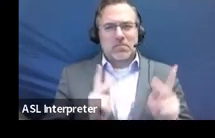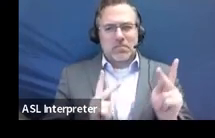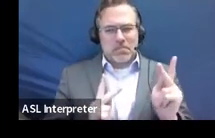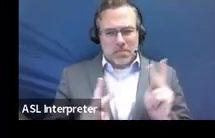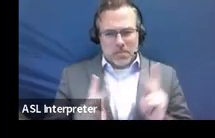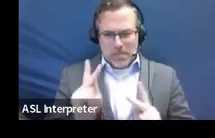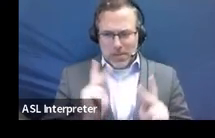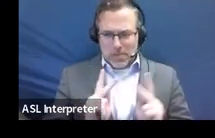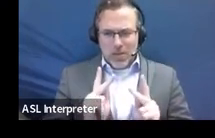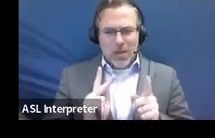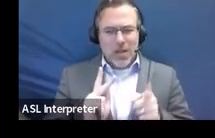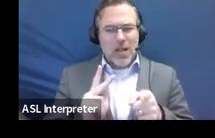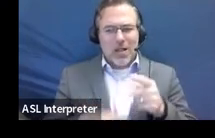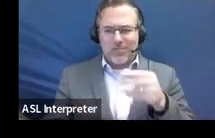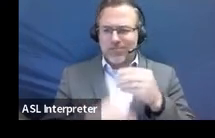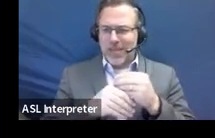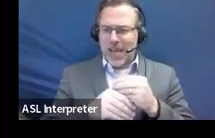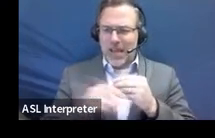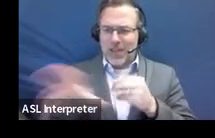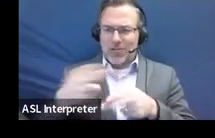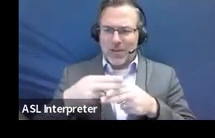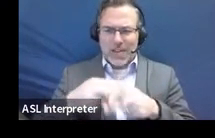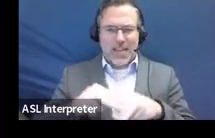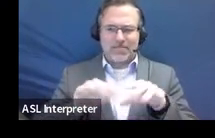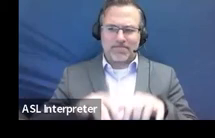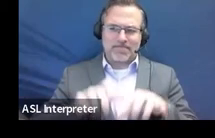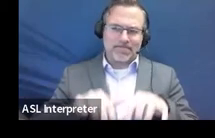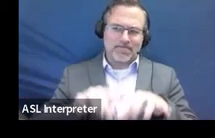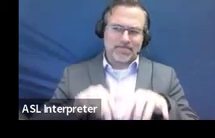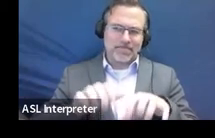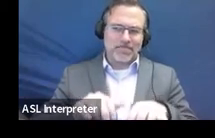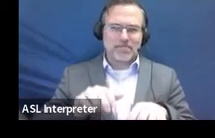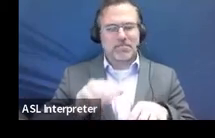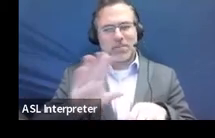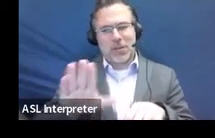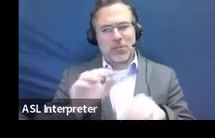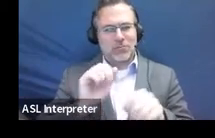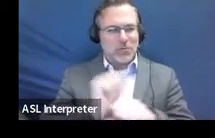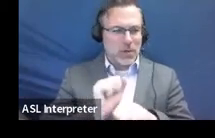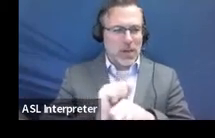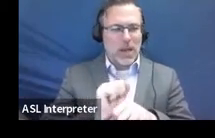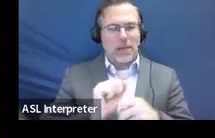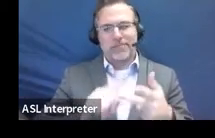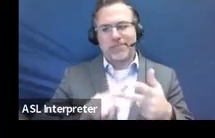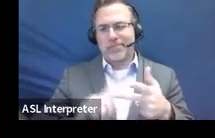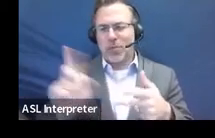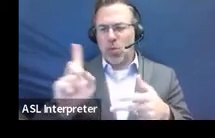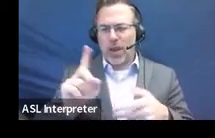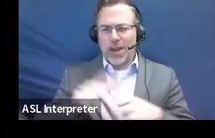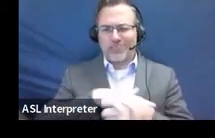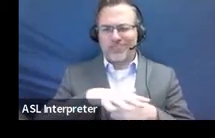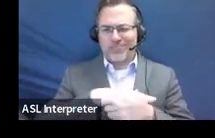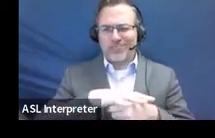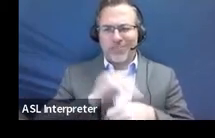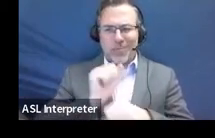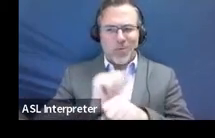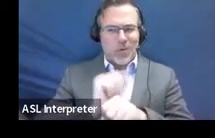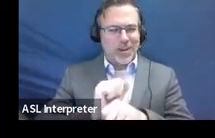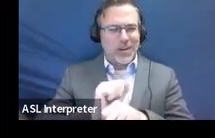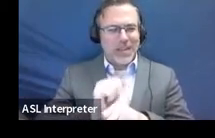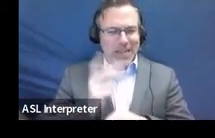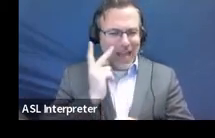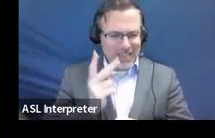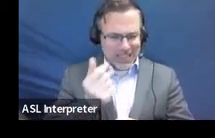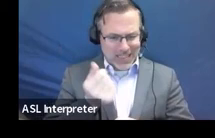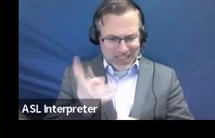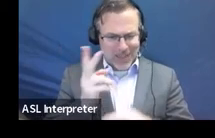names and, um, roles and where they're working. I see a lot of familiar names. So hi, everyone out there.